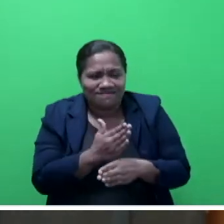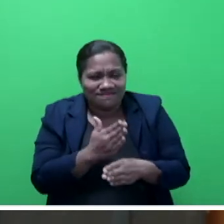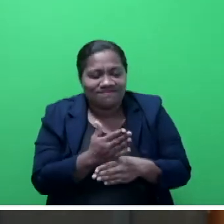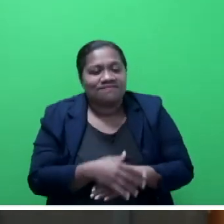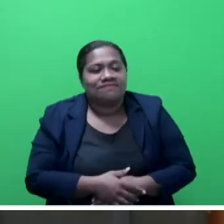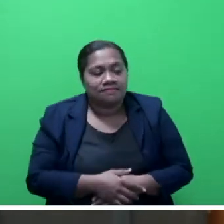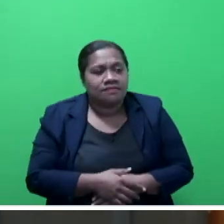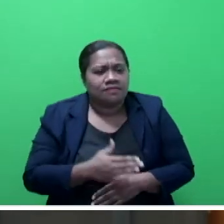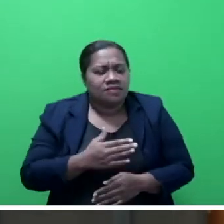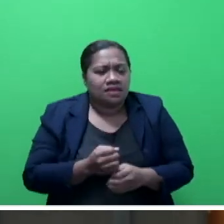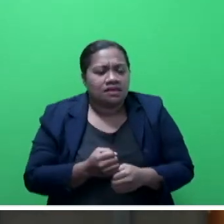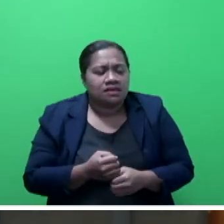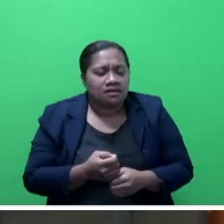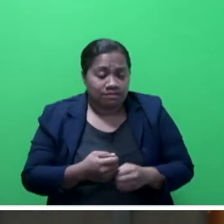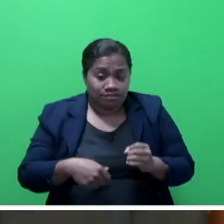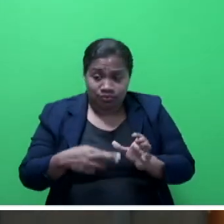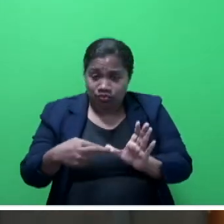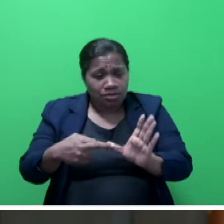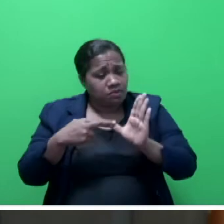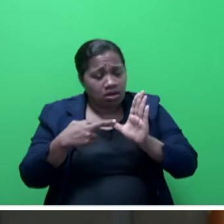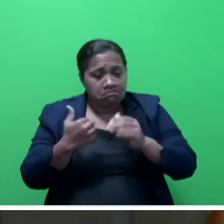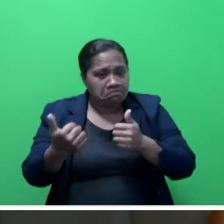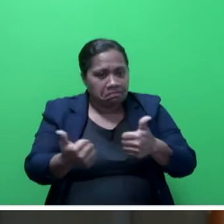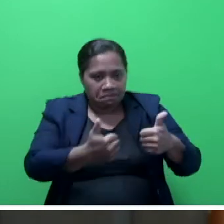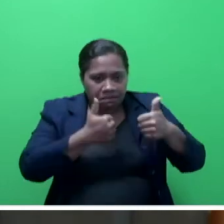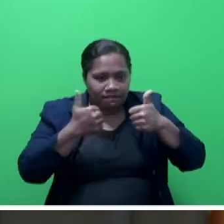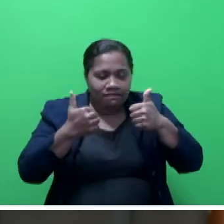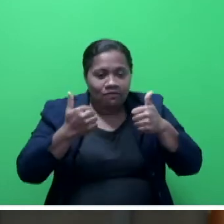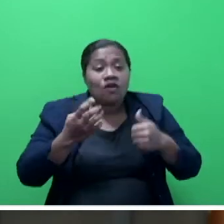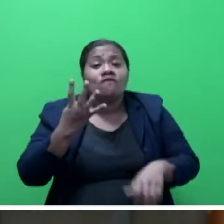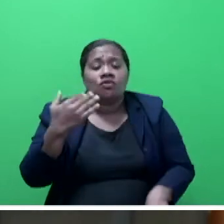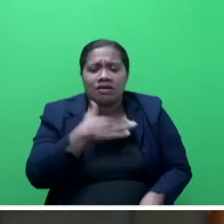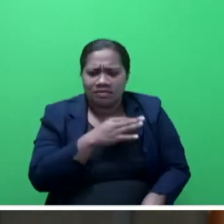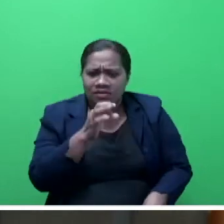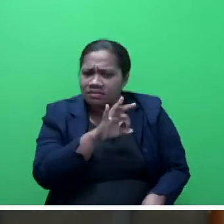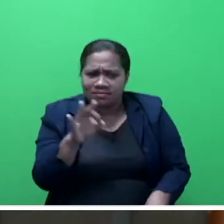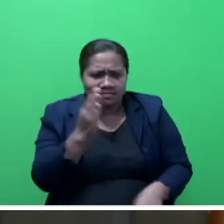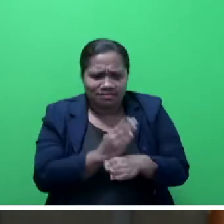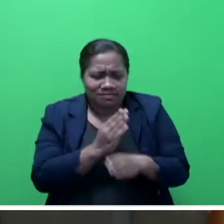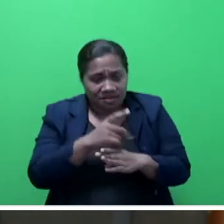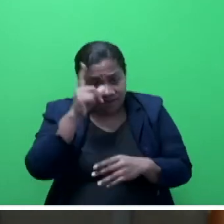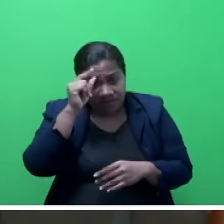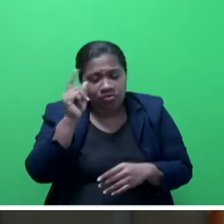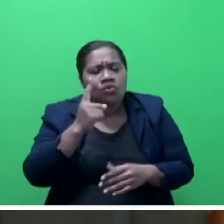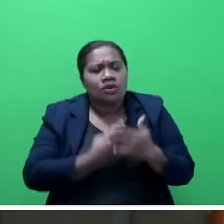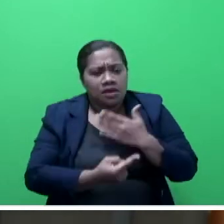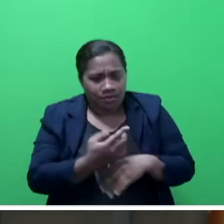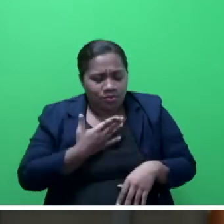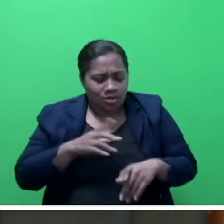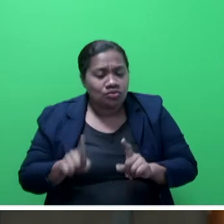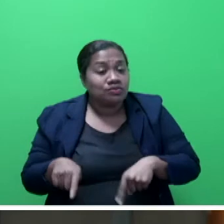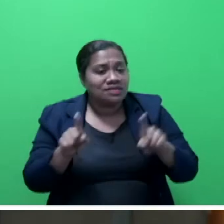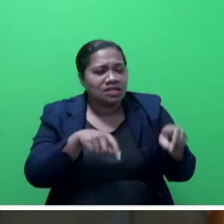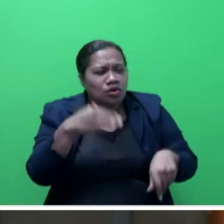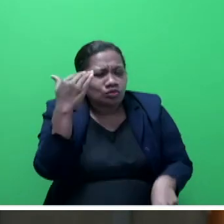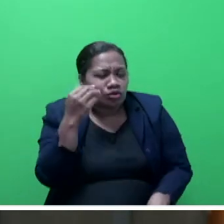The response was very positive, Mr Speaker Say, with over 400 unemployed Fijians registered to attend these short trainings such